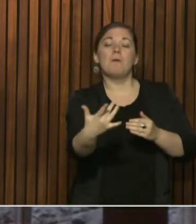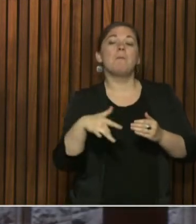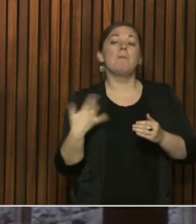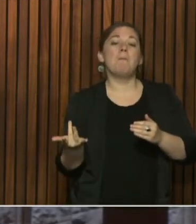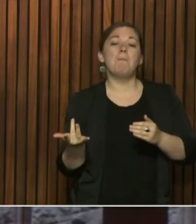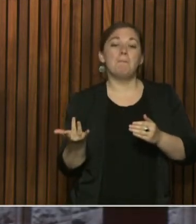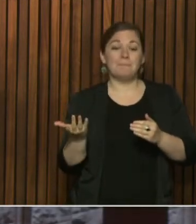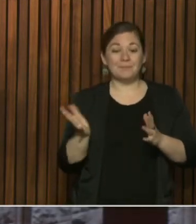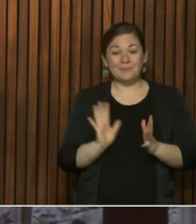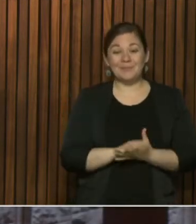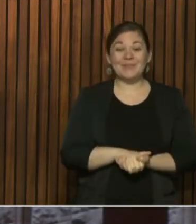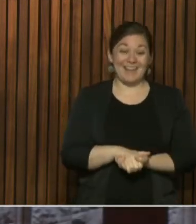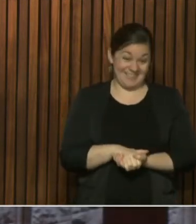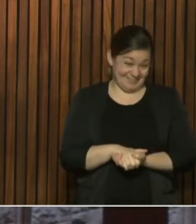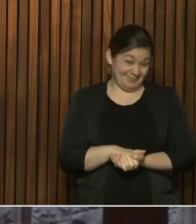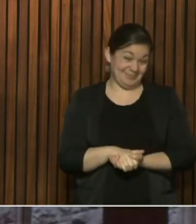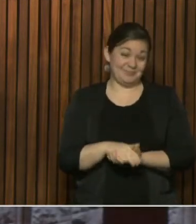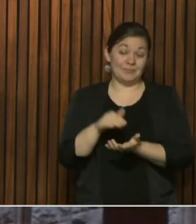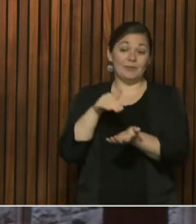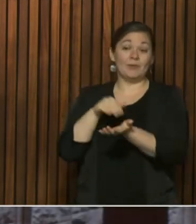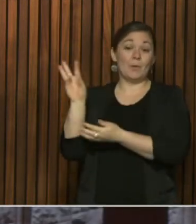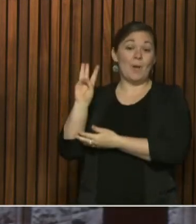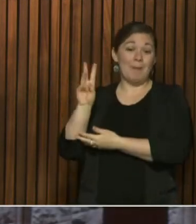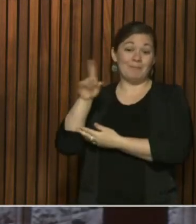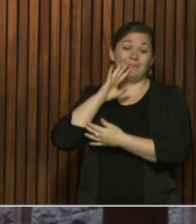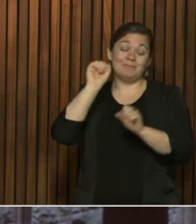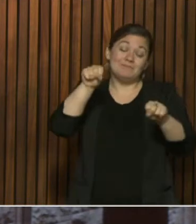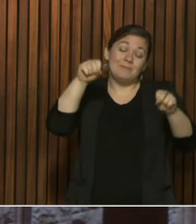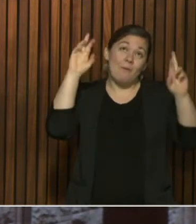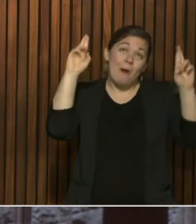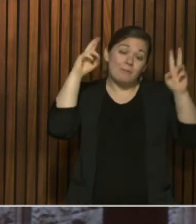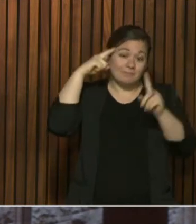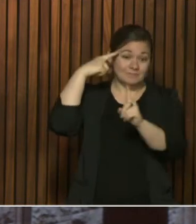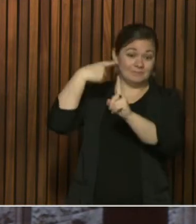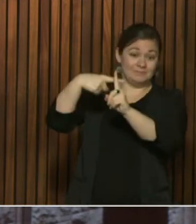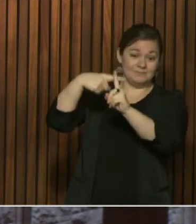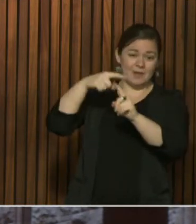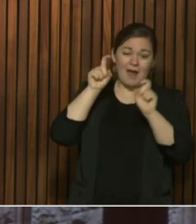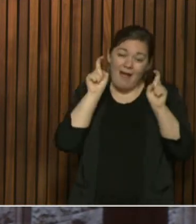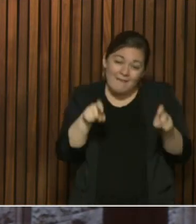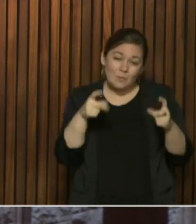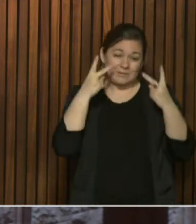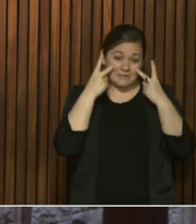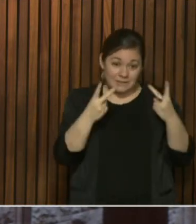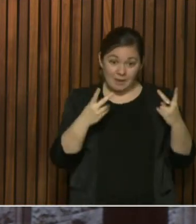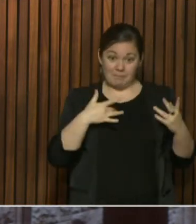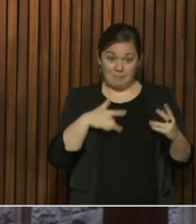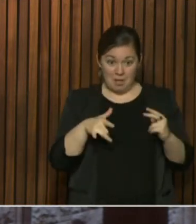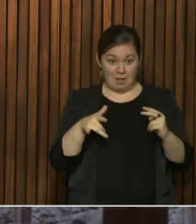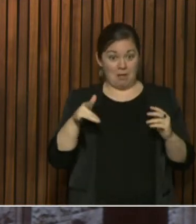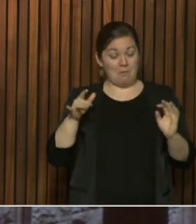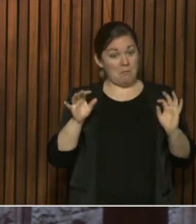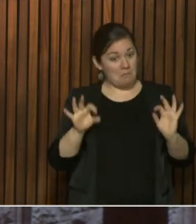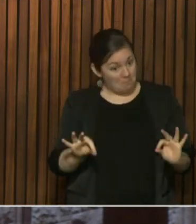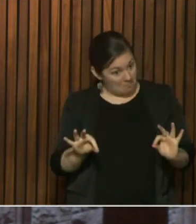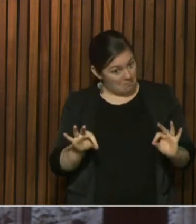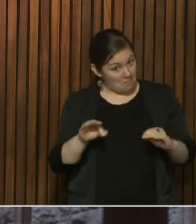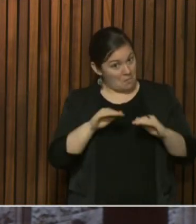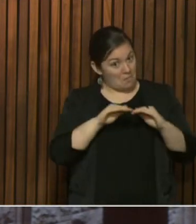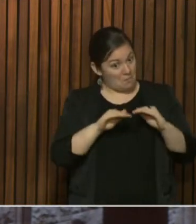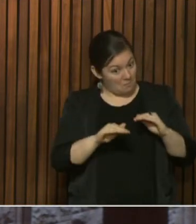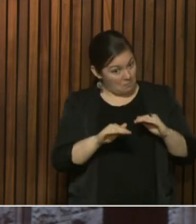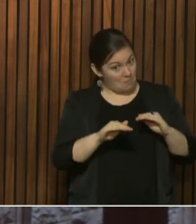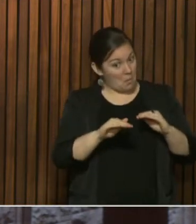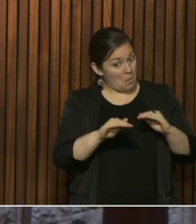optimistic and to see if this is a trend. As I was trying to give a sense there, the numbers over the last week, it rose